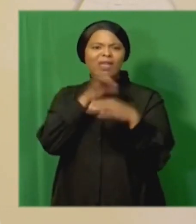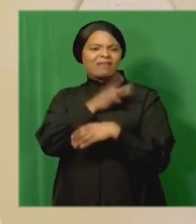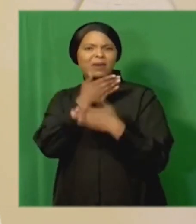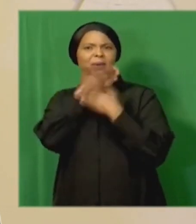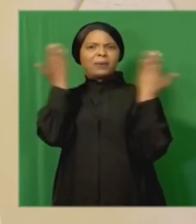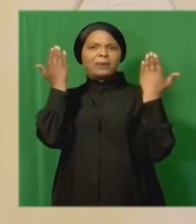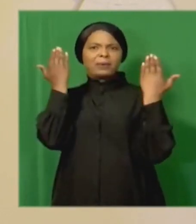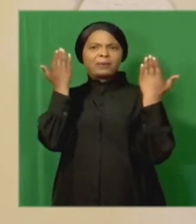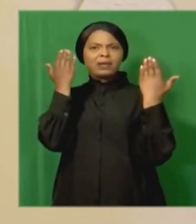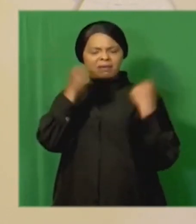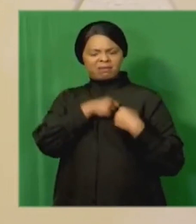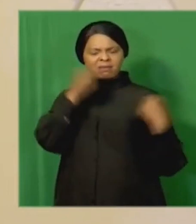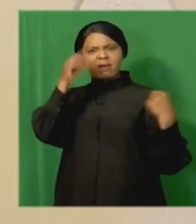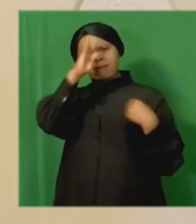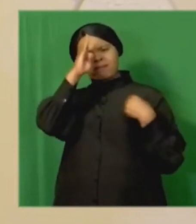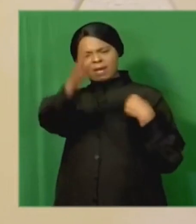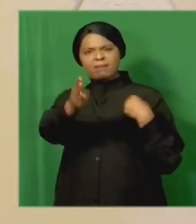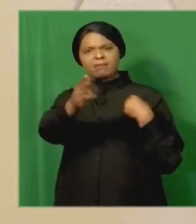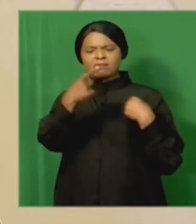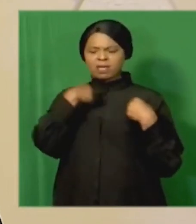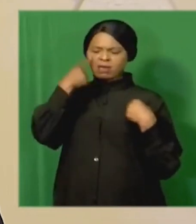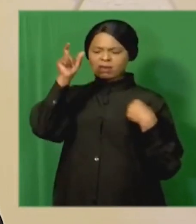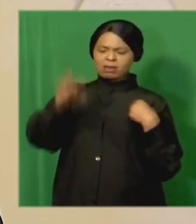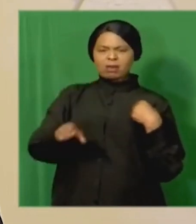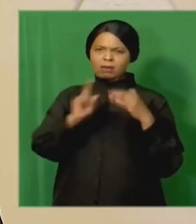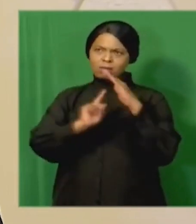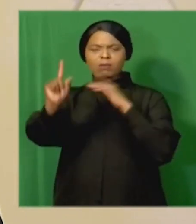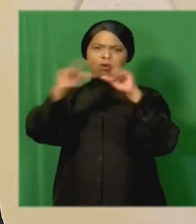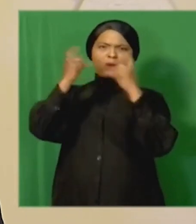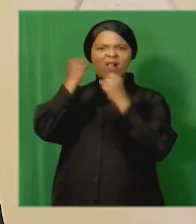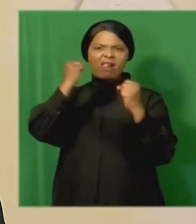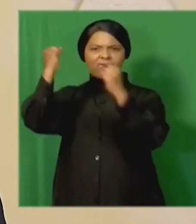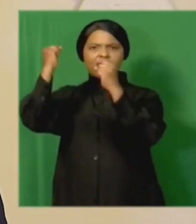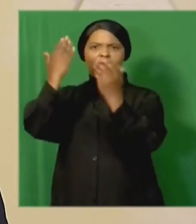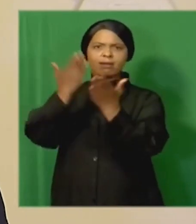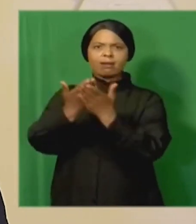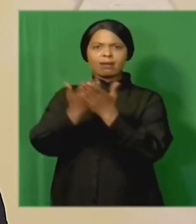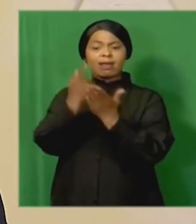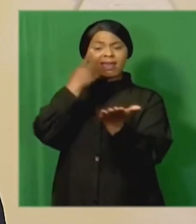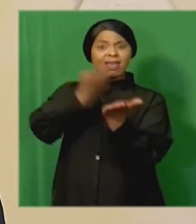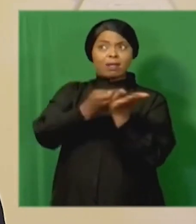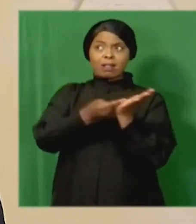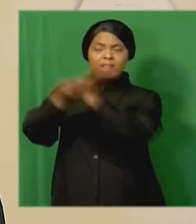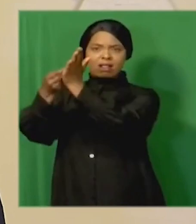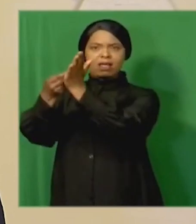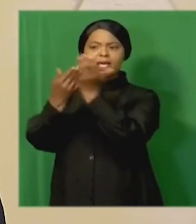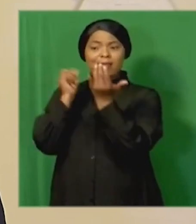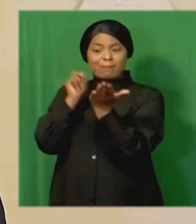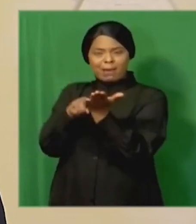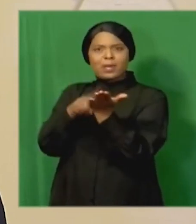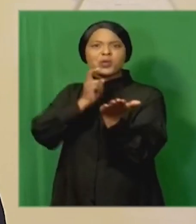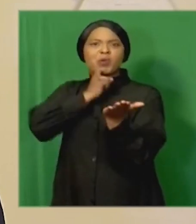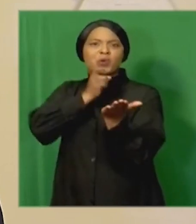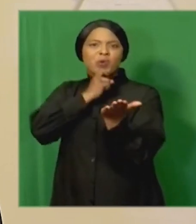worked to turn testimony presented to the Commission into evidence that can now be of use